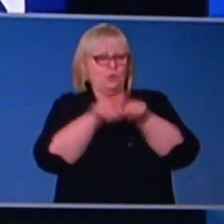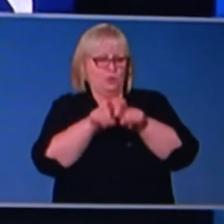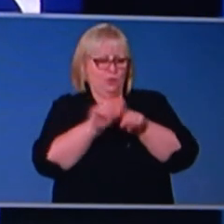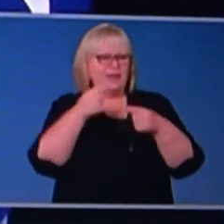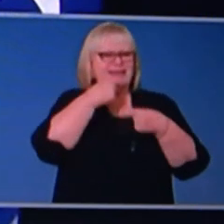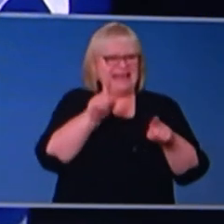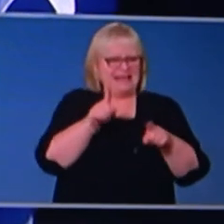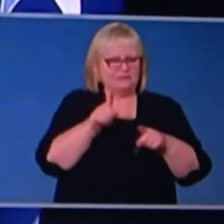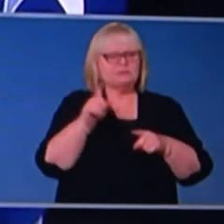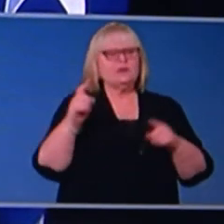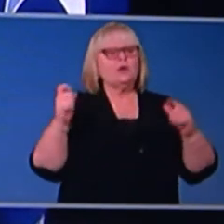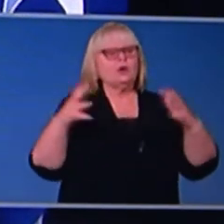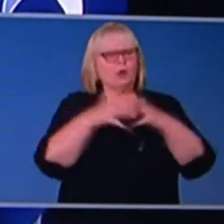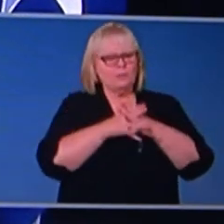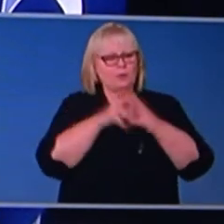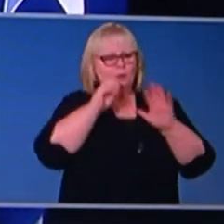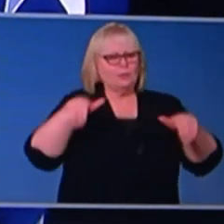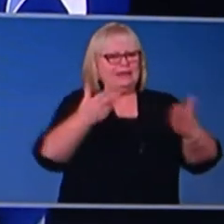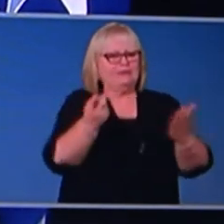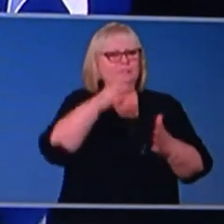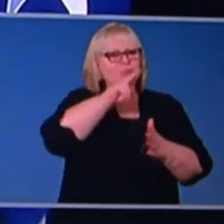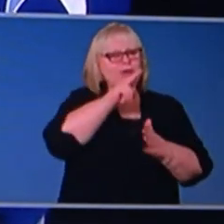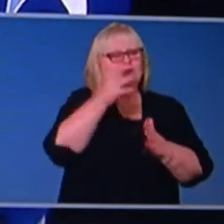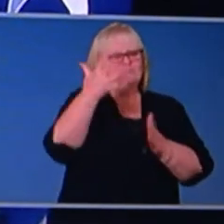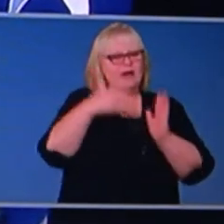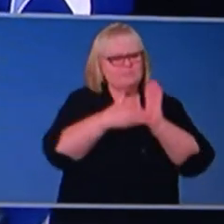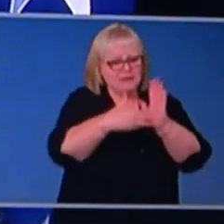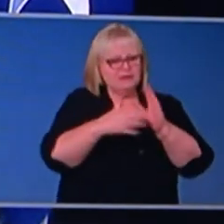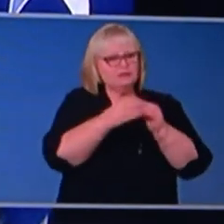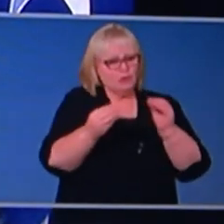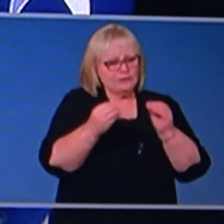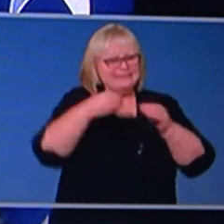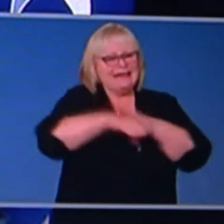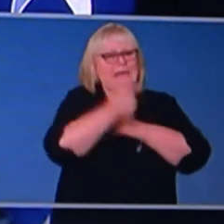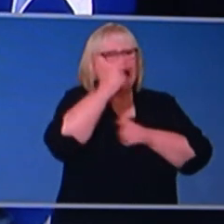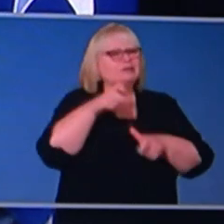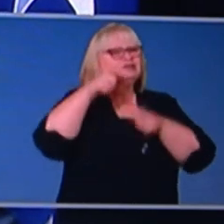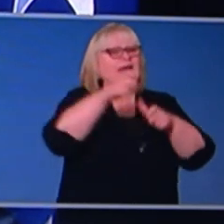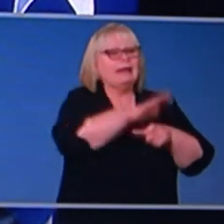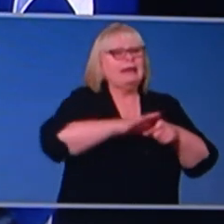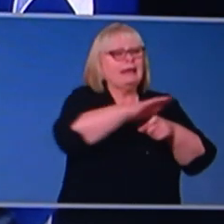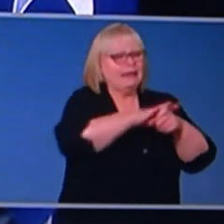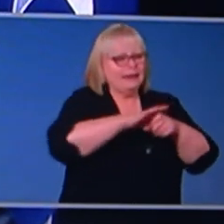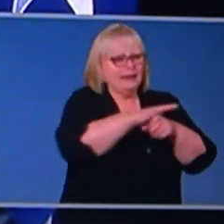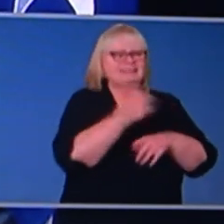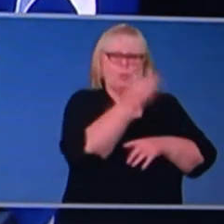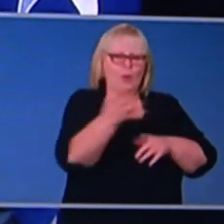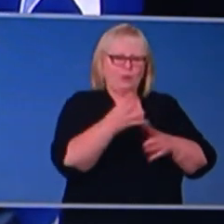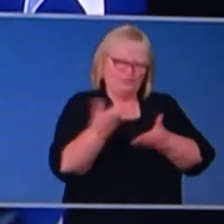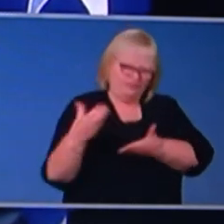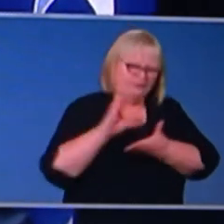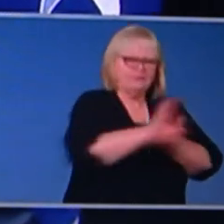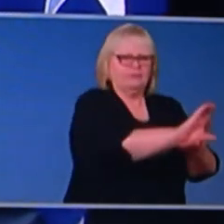today is the Commonwealth will be putting an additional $205 million into the aged care care sector as a one-off payment